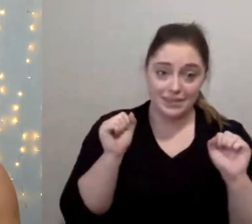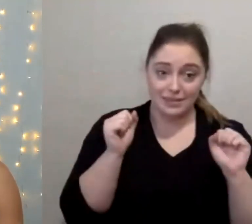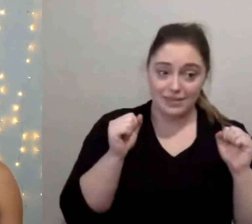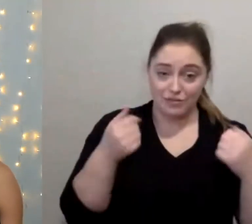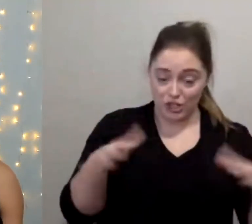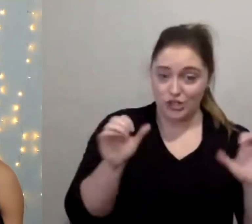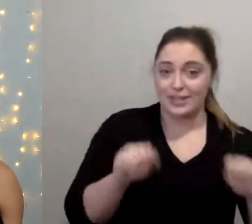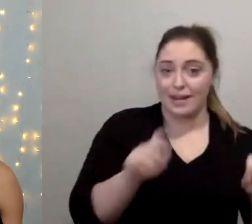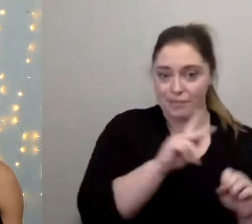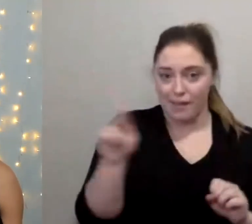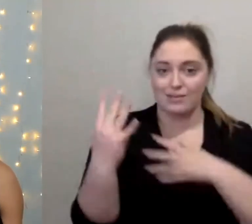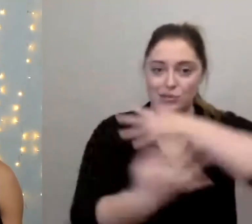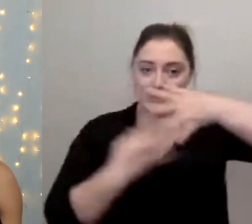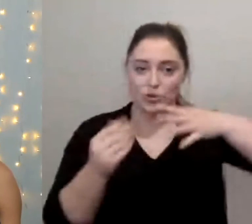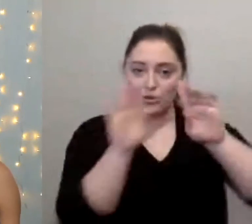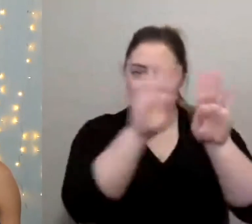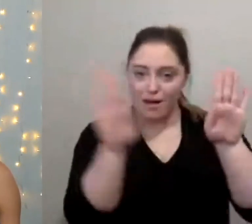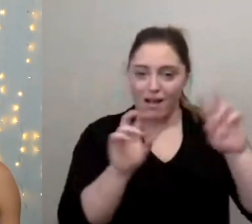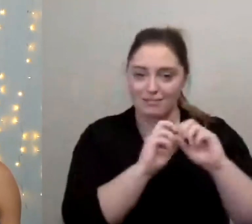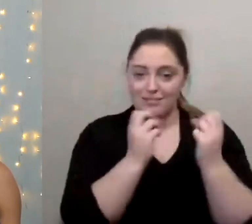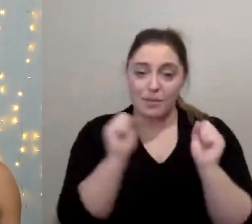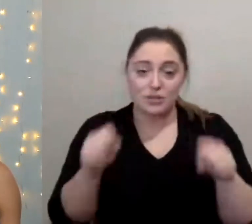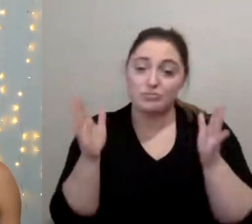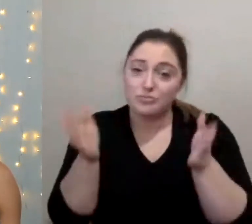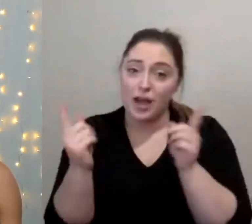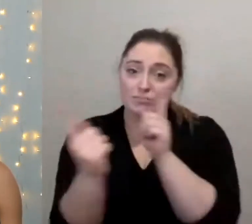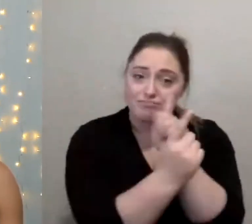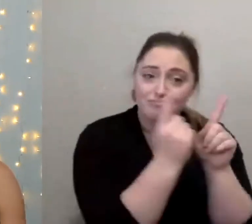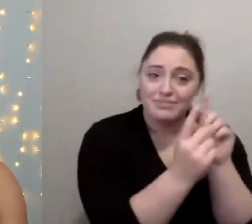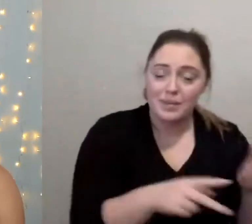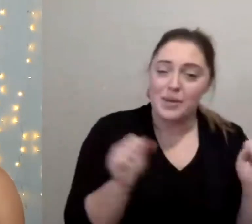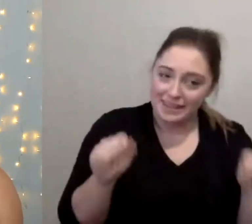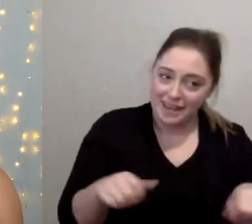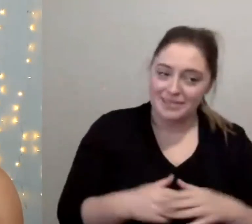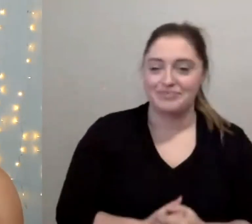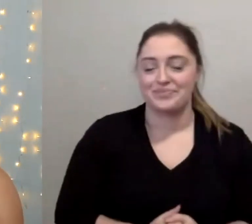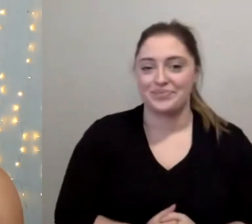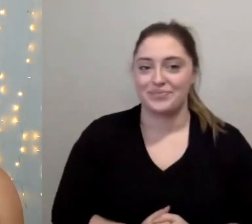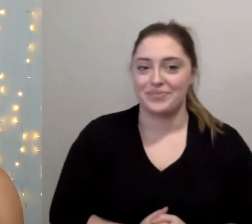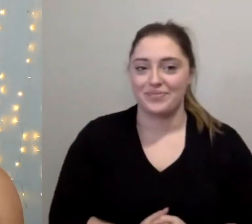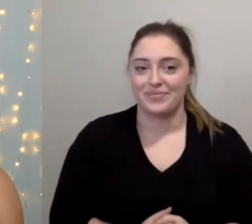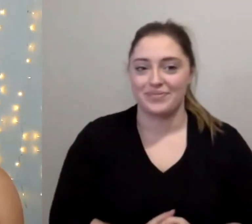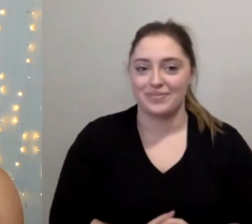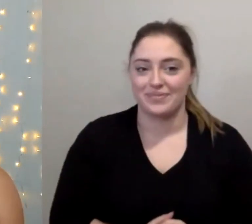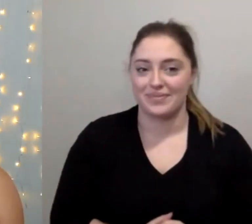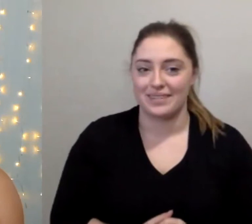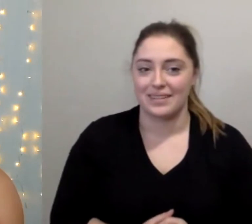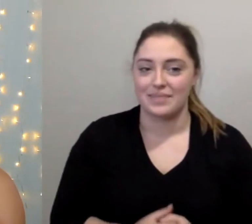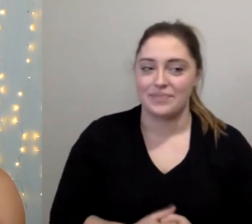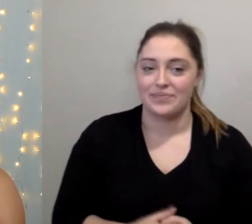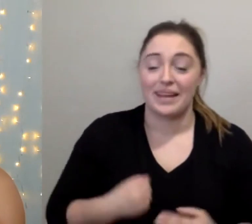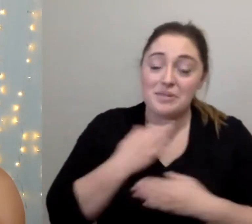music hang out and chat with folks from today's event for a little bit longer and um and just